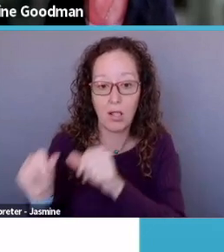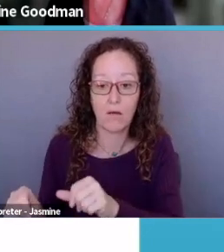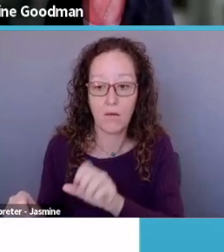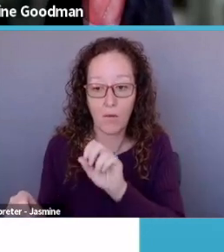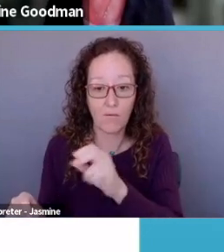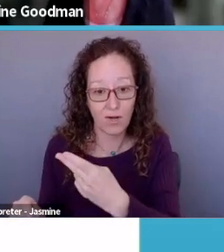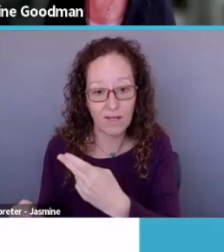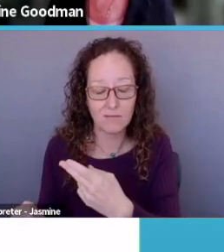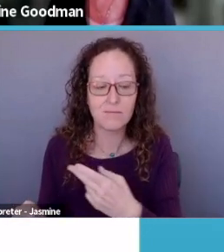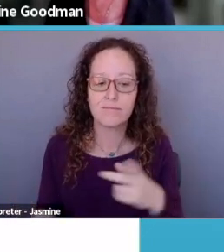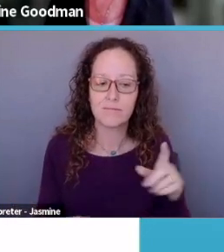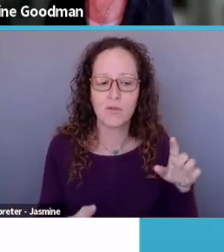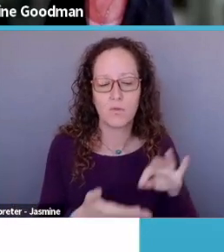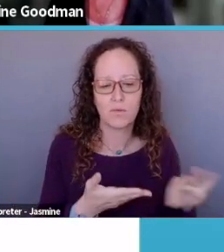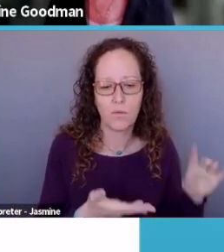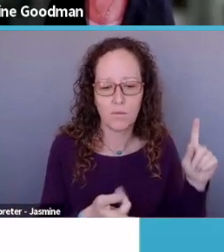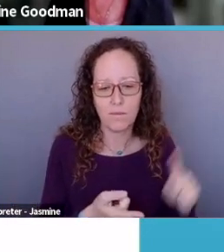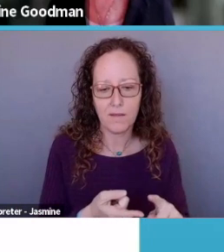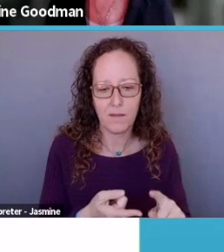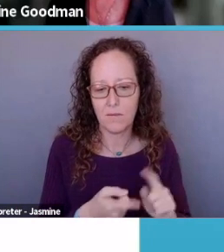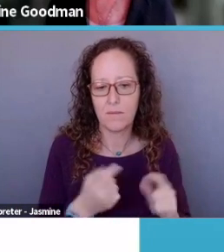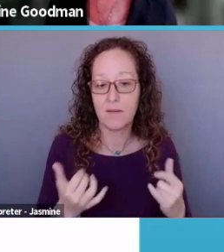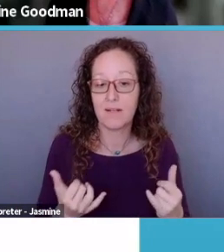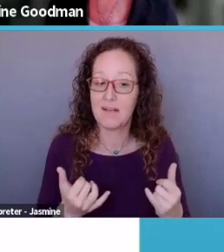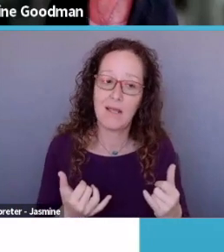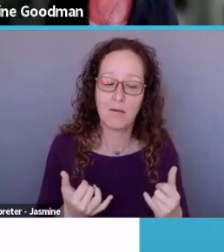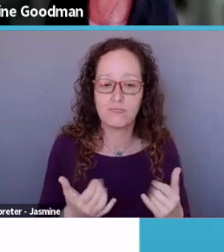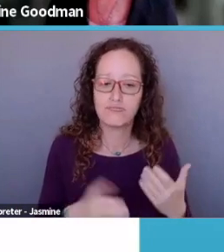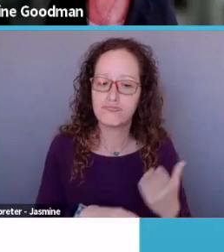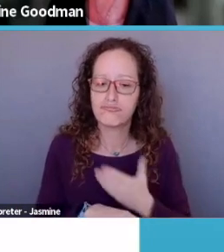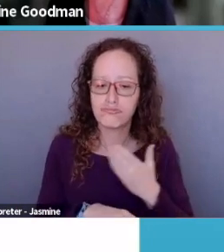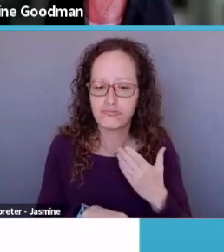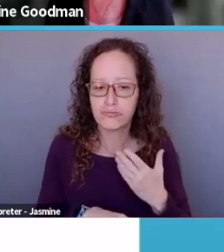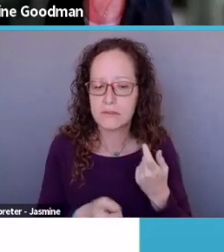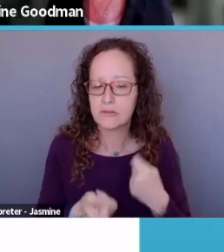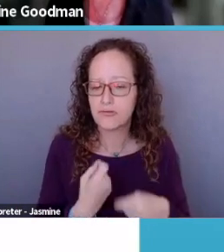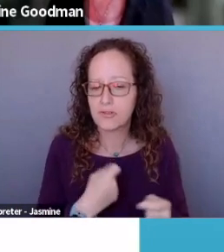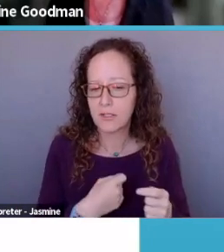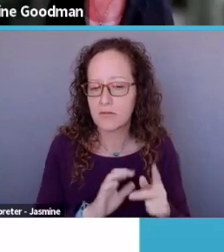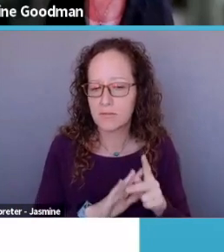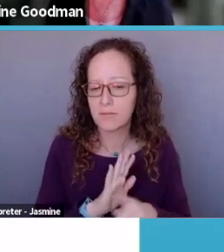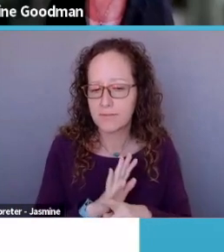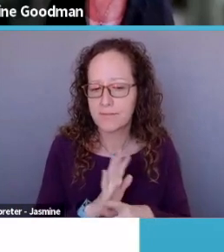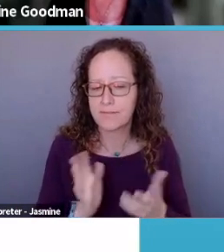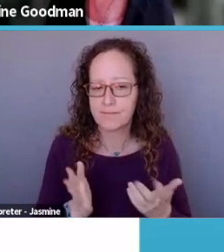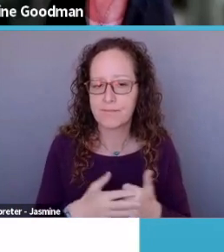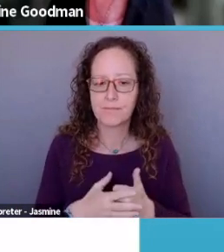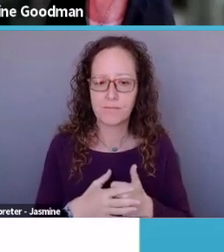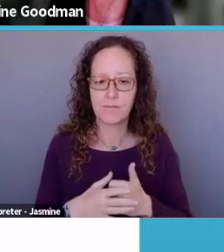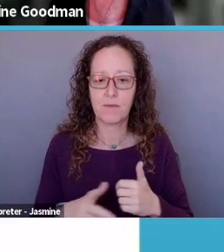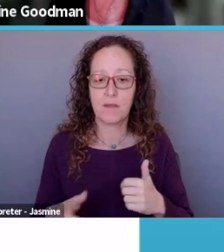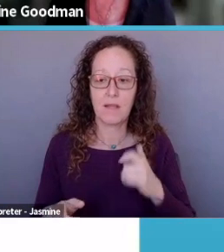um, people are revising, revisiting that these days. Uh, it's not such a negative,